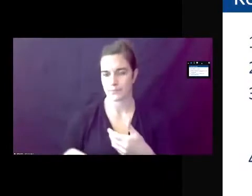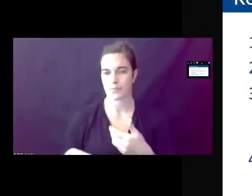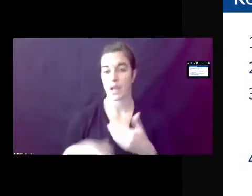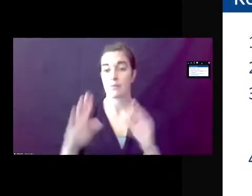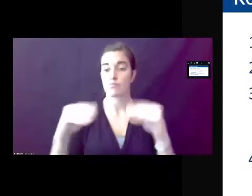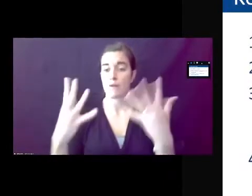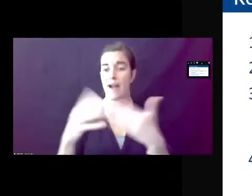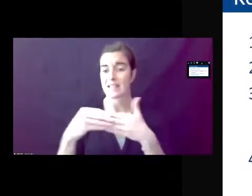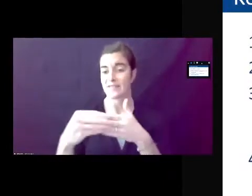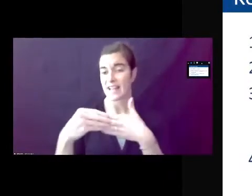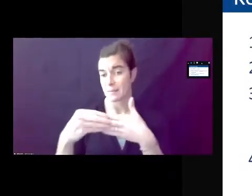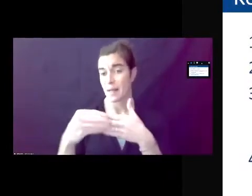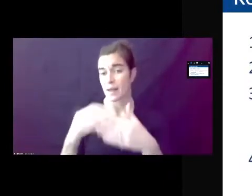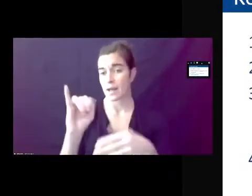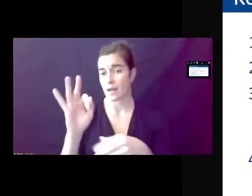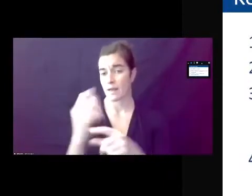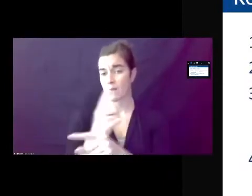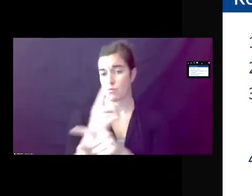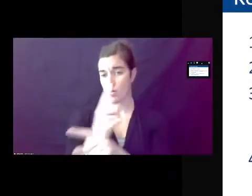appropriate context.